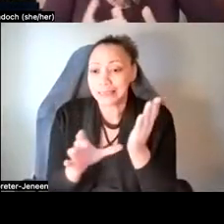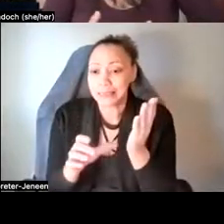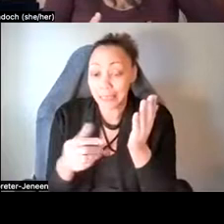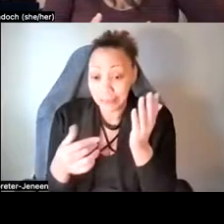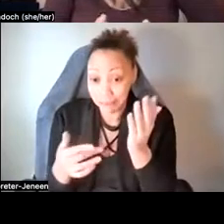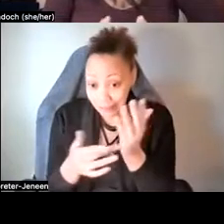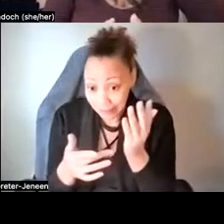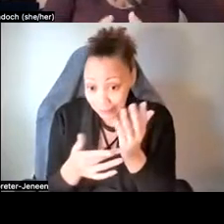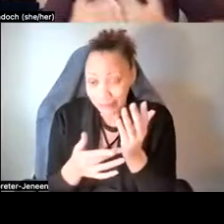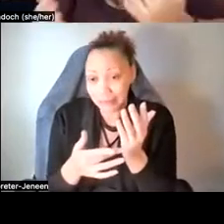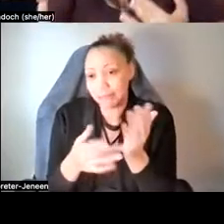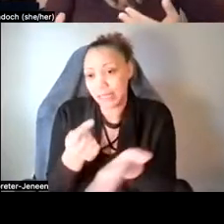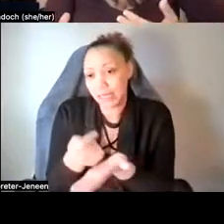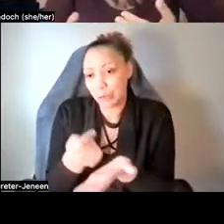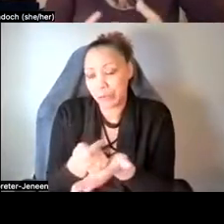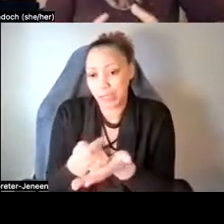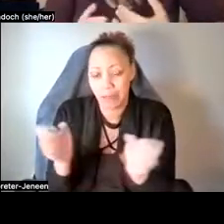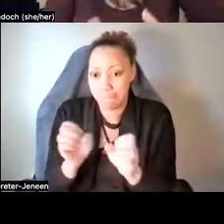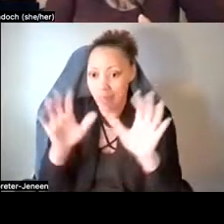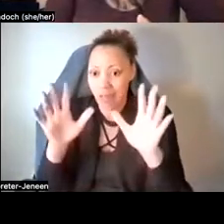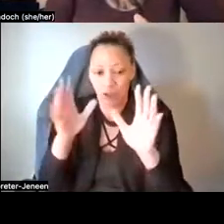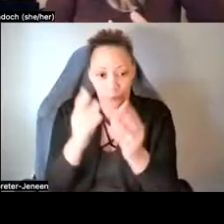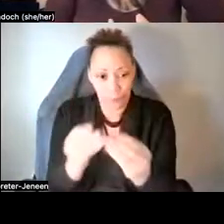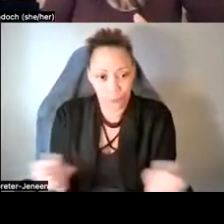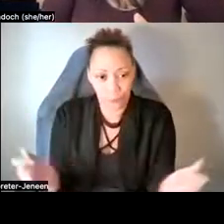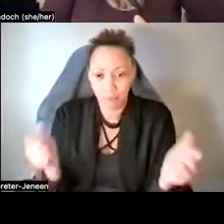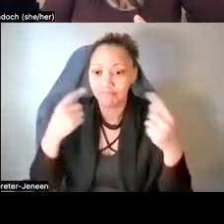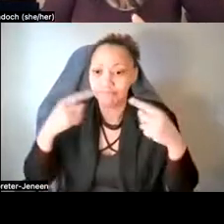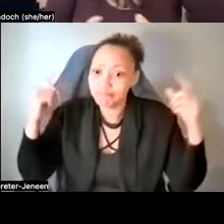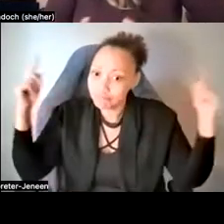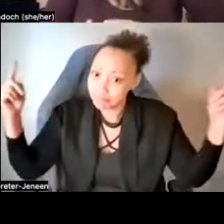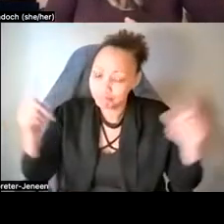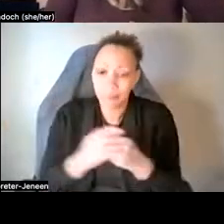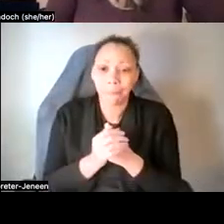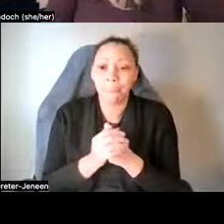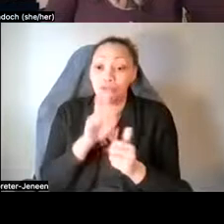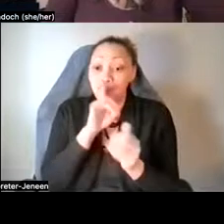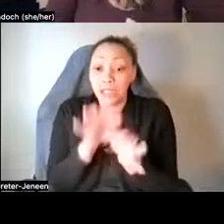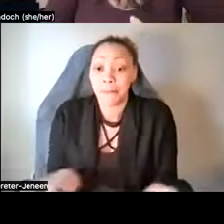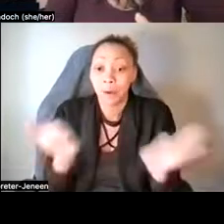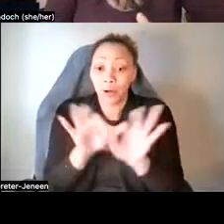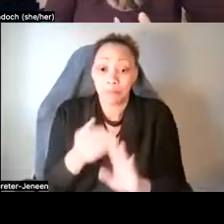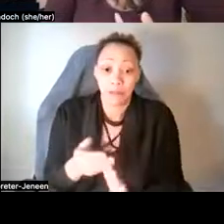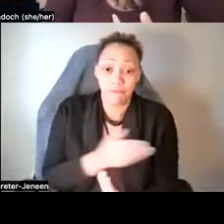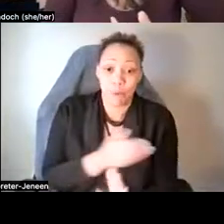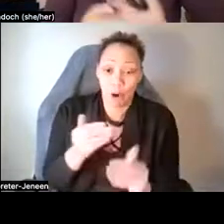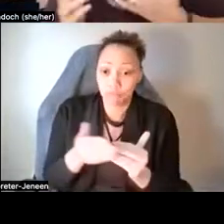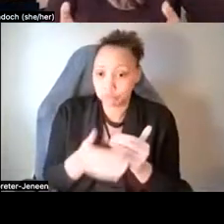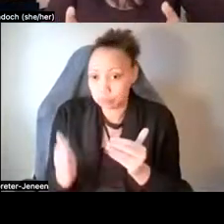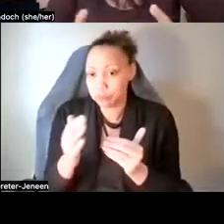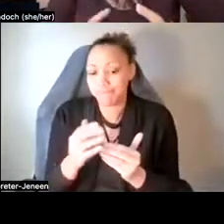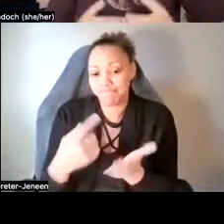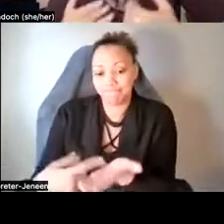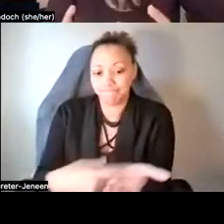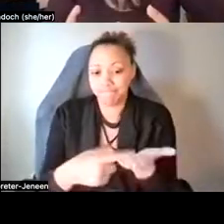magic bullet and a cure all and all of all of our pains. And it's really important that before I talk about any, all